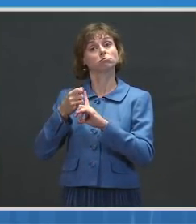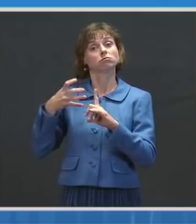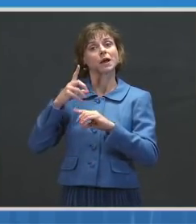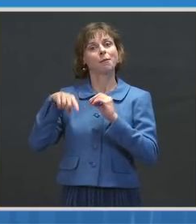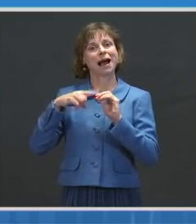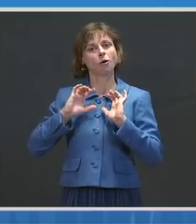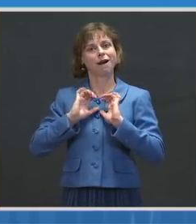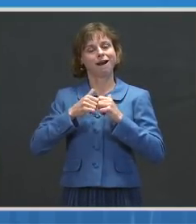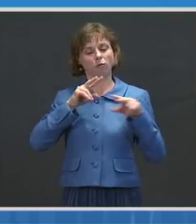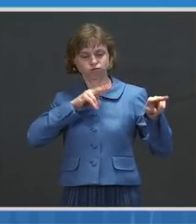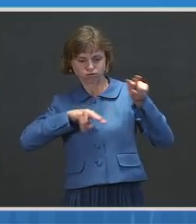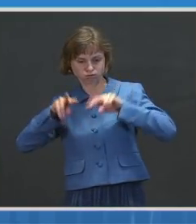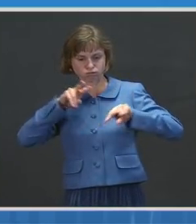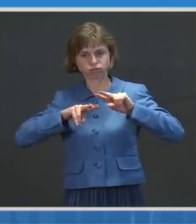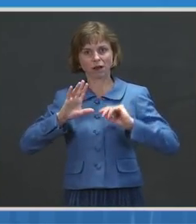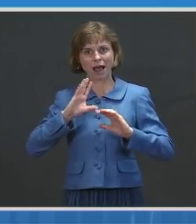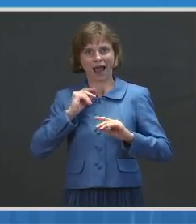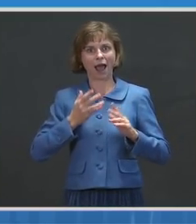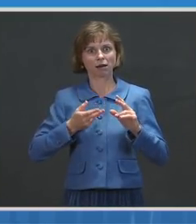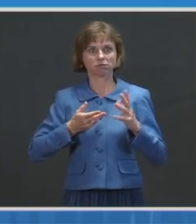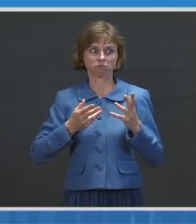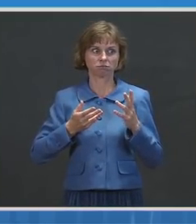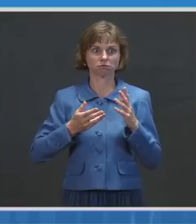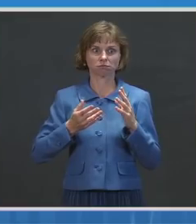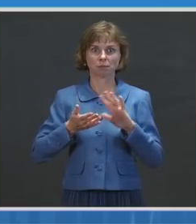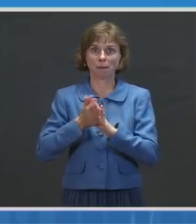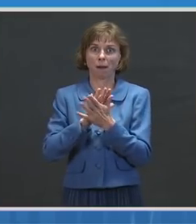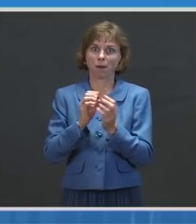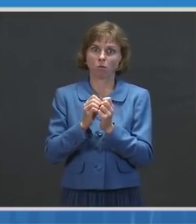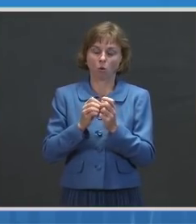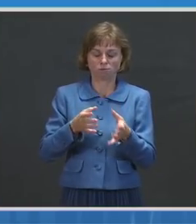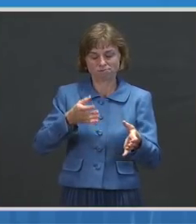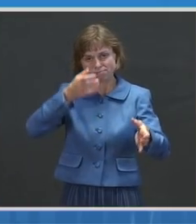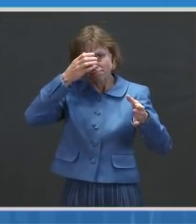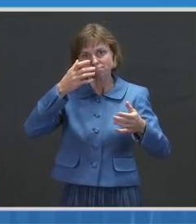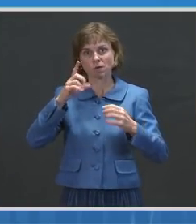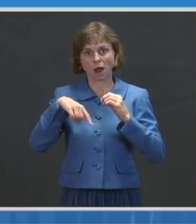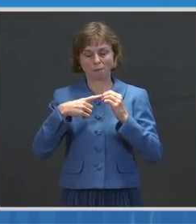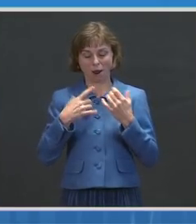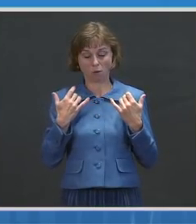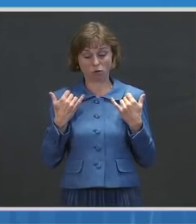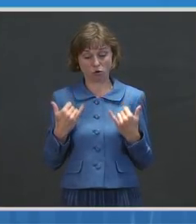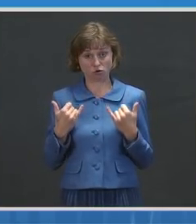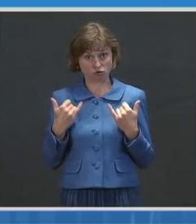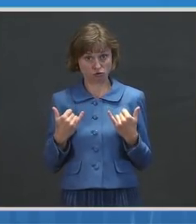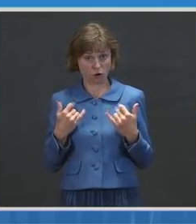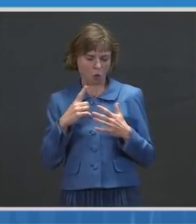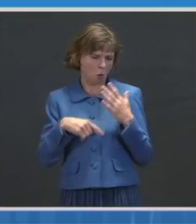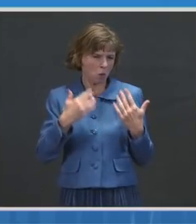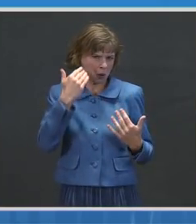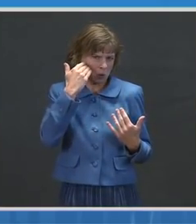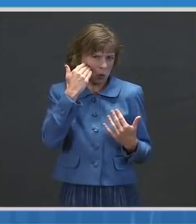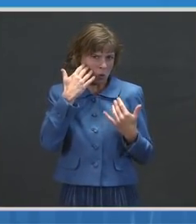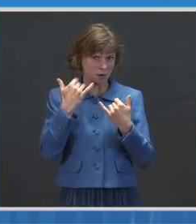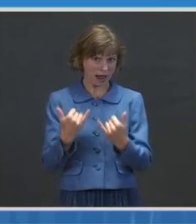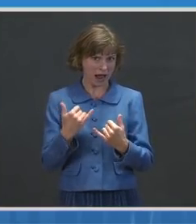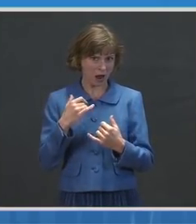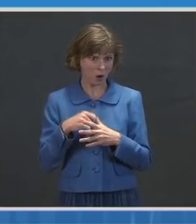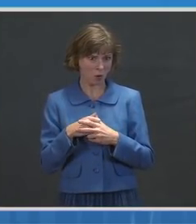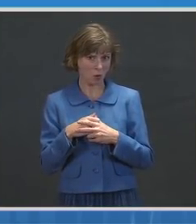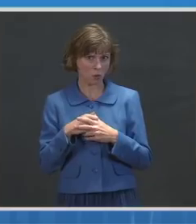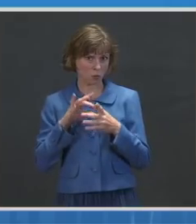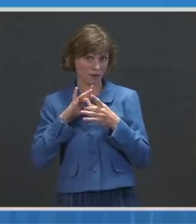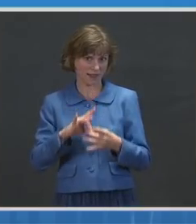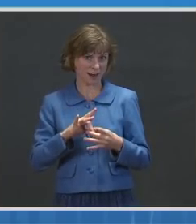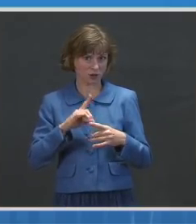and increasing our knowledge, and maybe a little bit about what the current state of knowledge we think might be with regard to these